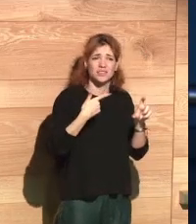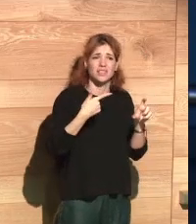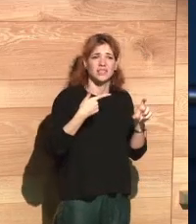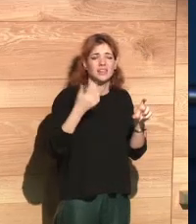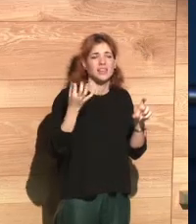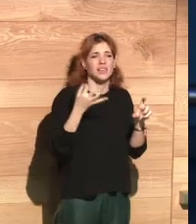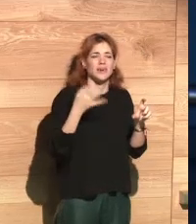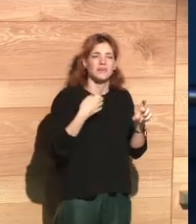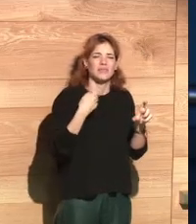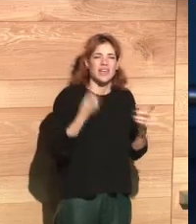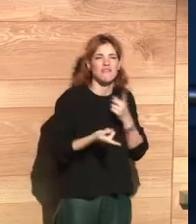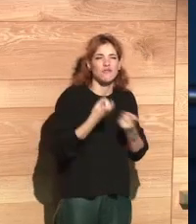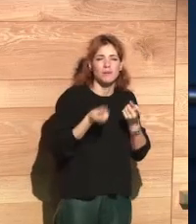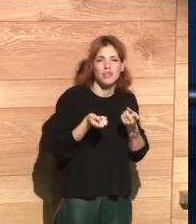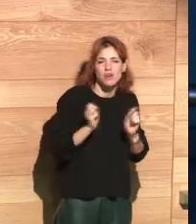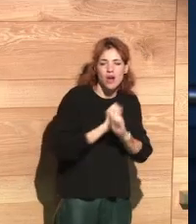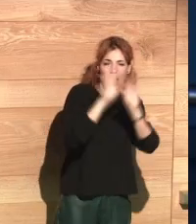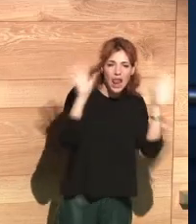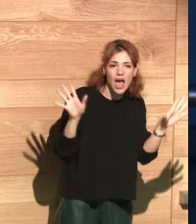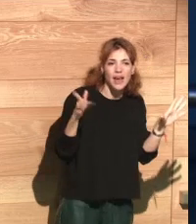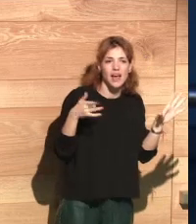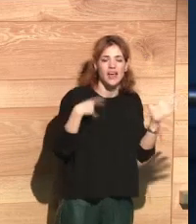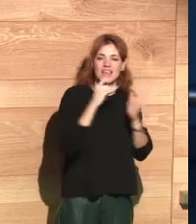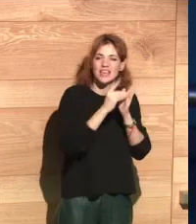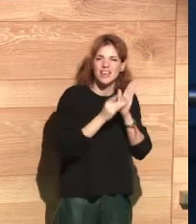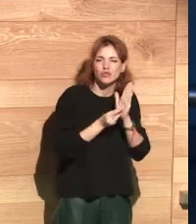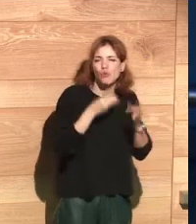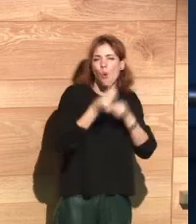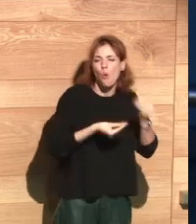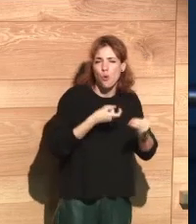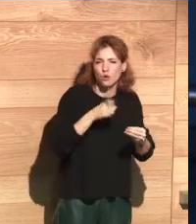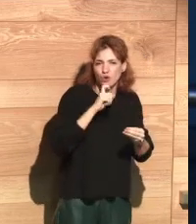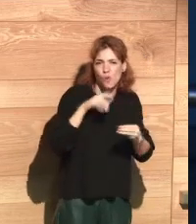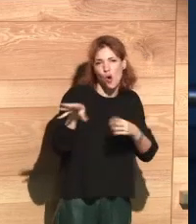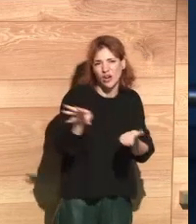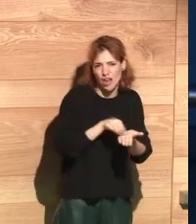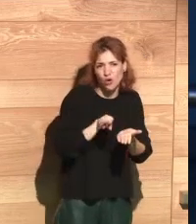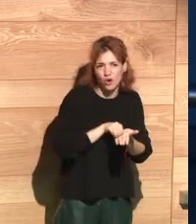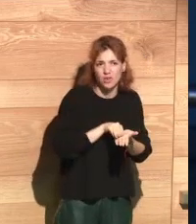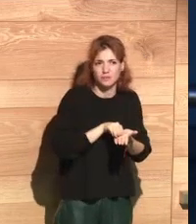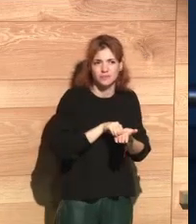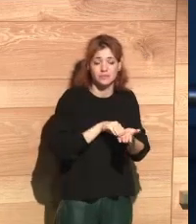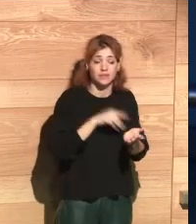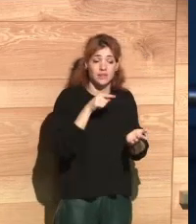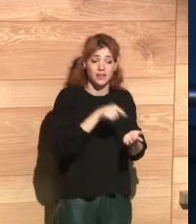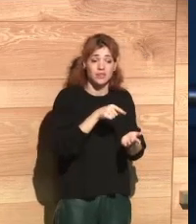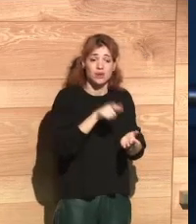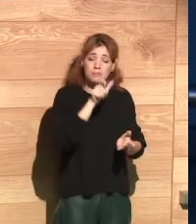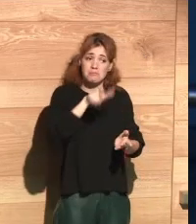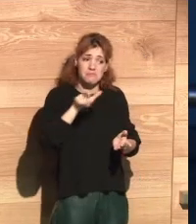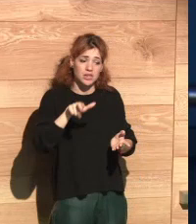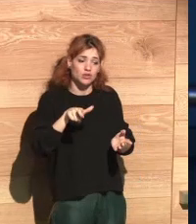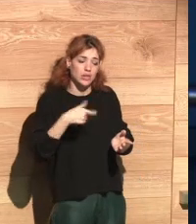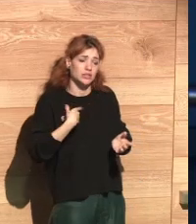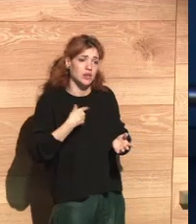First of all, transparency is key, especially regarding the gathering and the use of data. This is a first